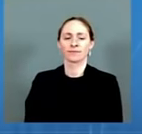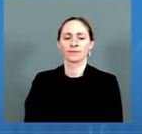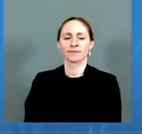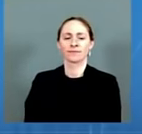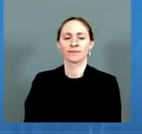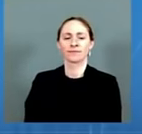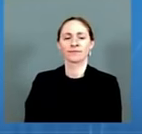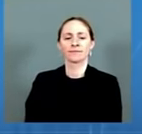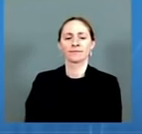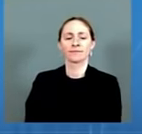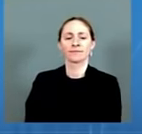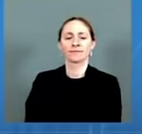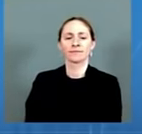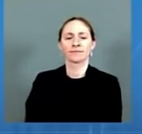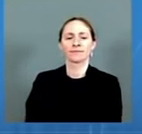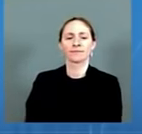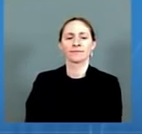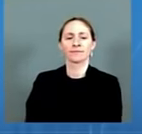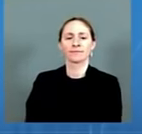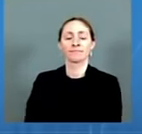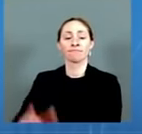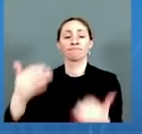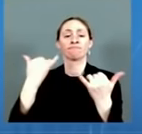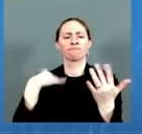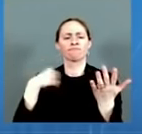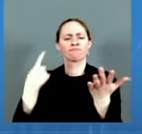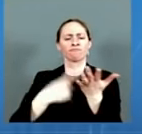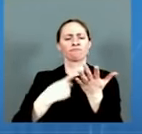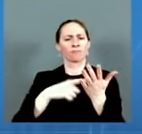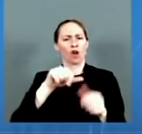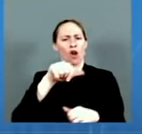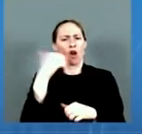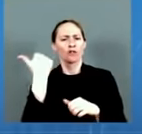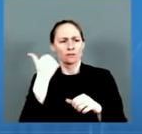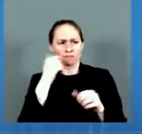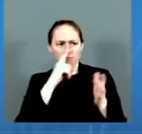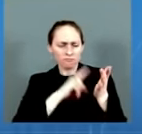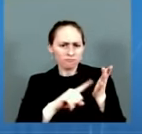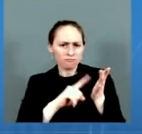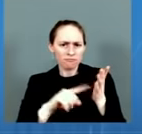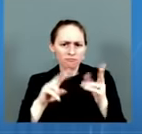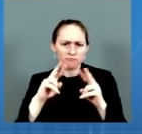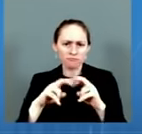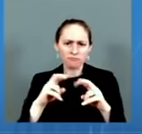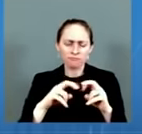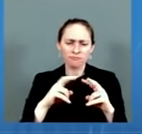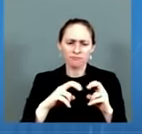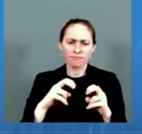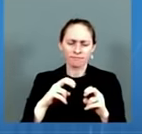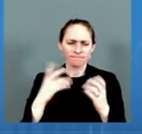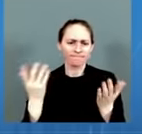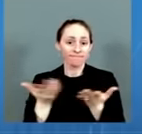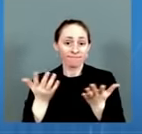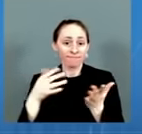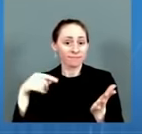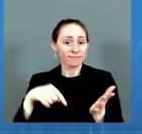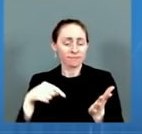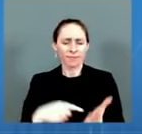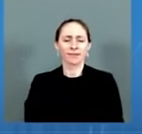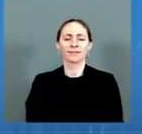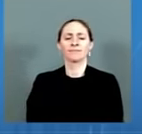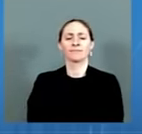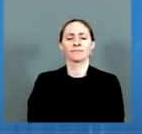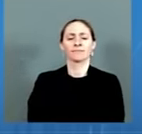As is shown here, this is not looking at booster. It's looking at the effectiveness of the two-dose